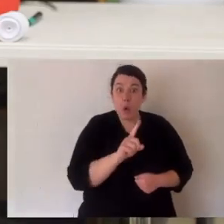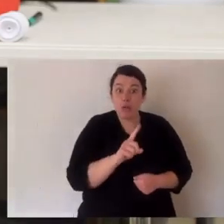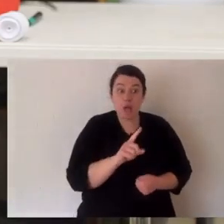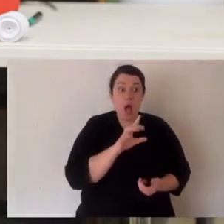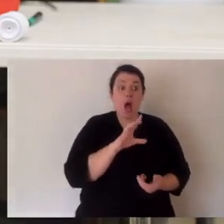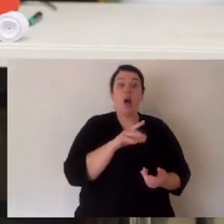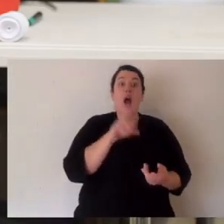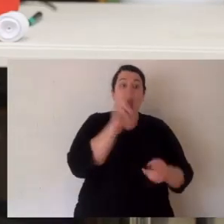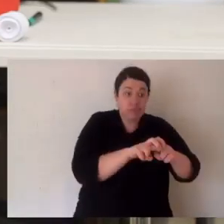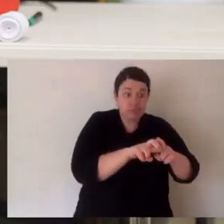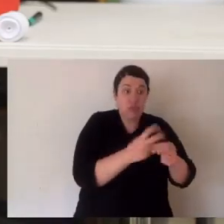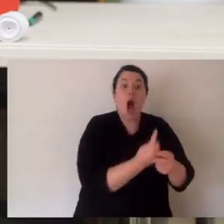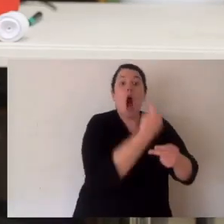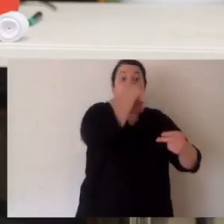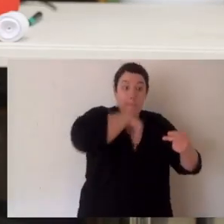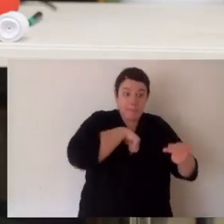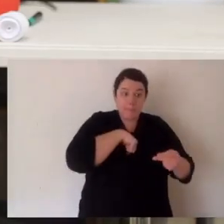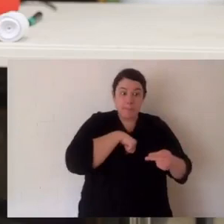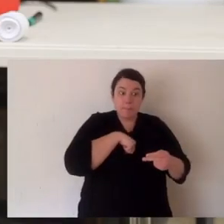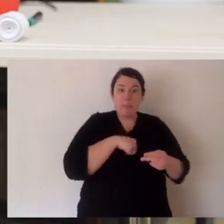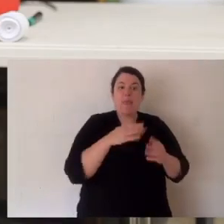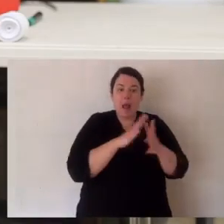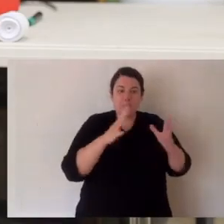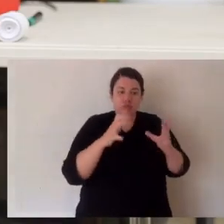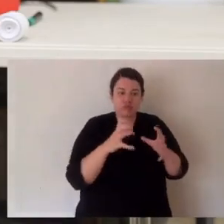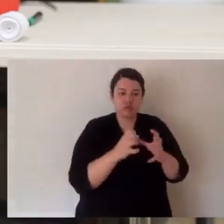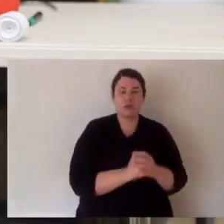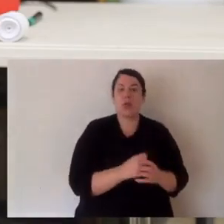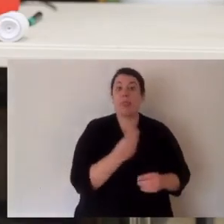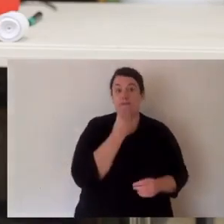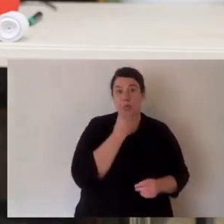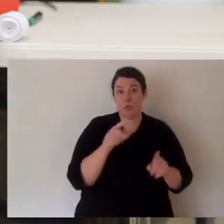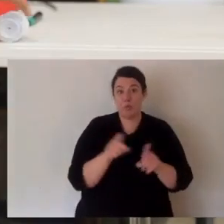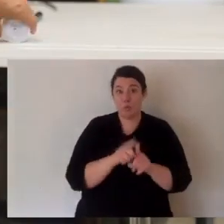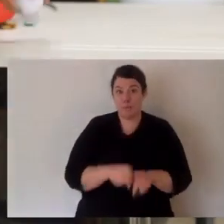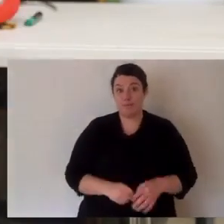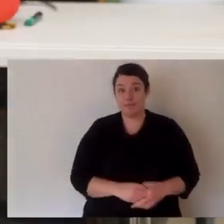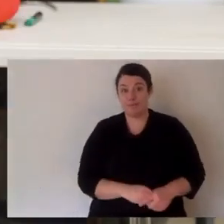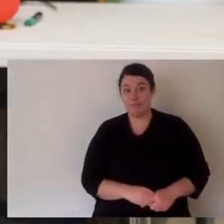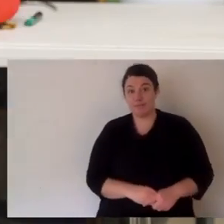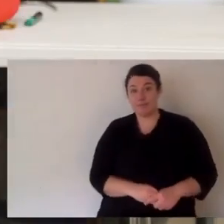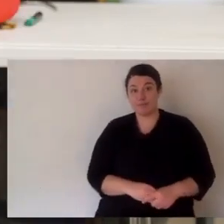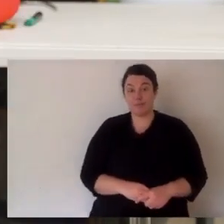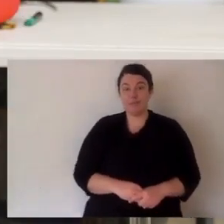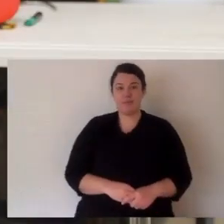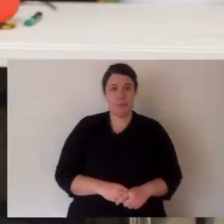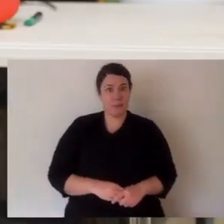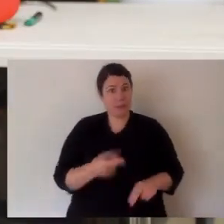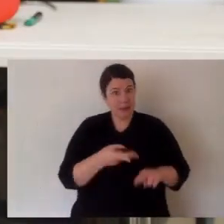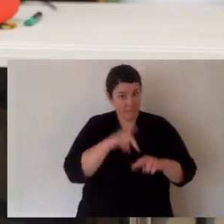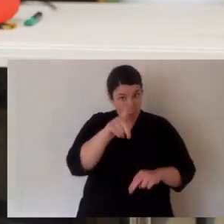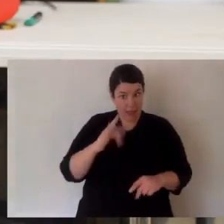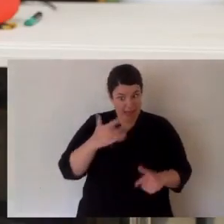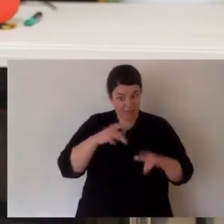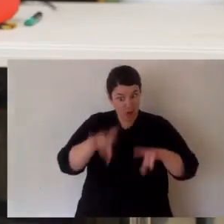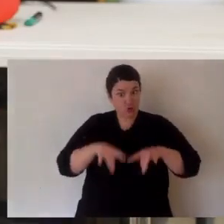but it also begins to digest the prey from the inside out. I want to show you a few things. If you live